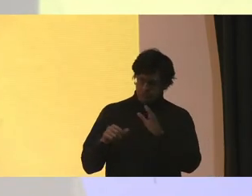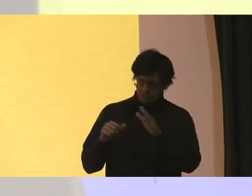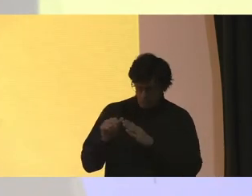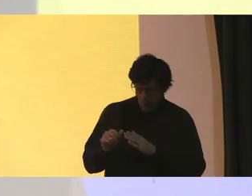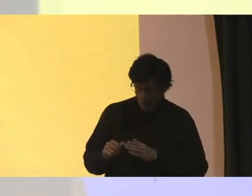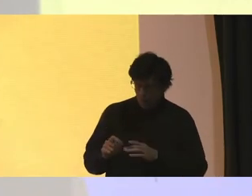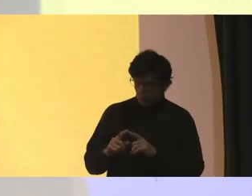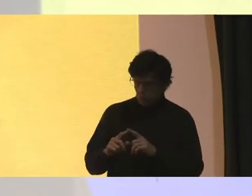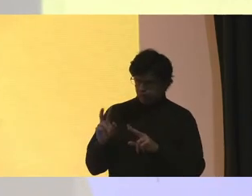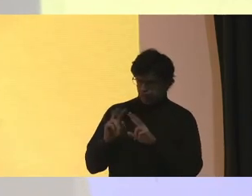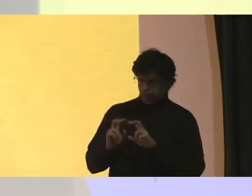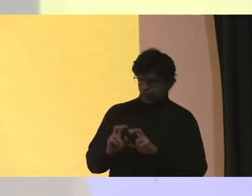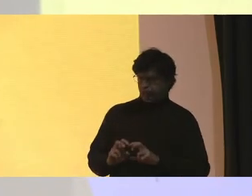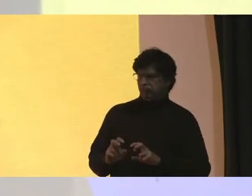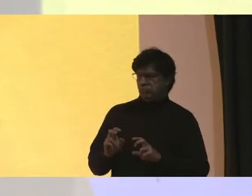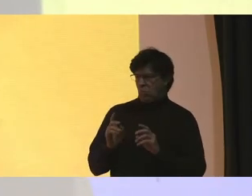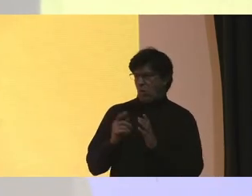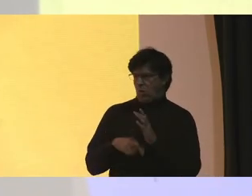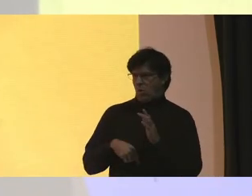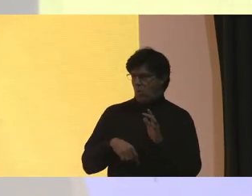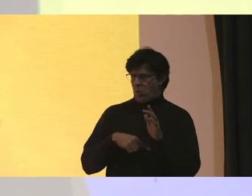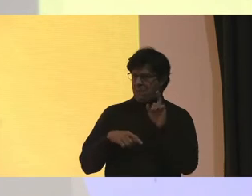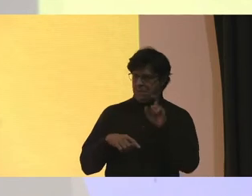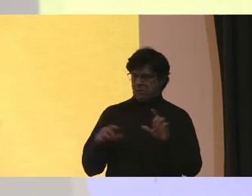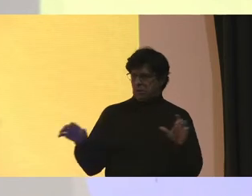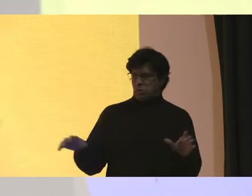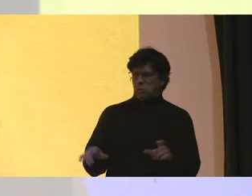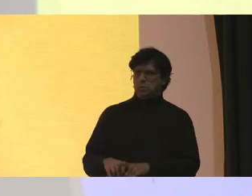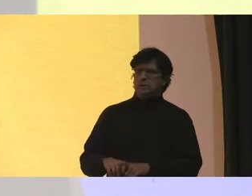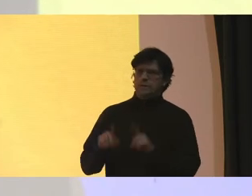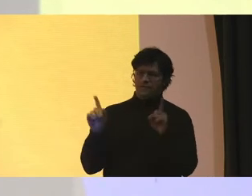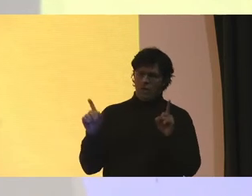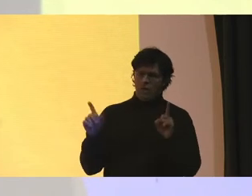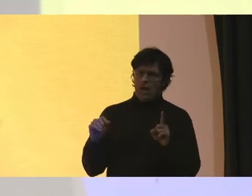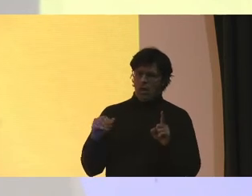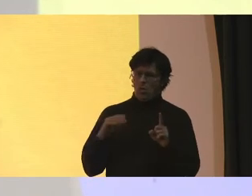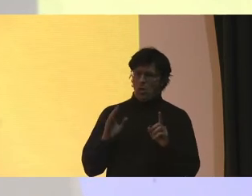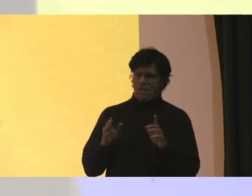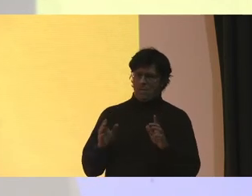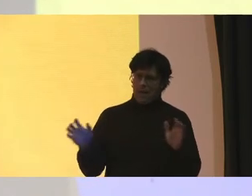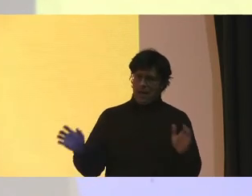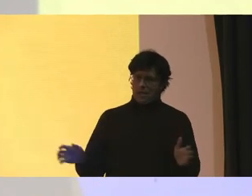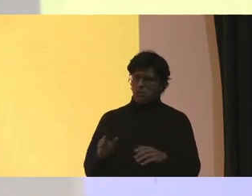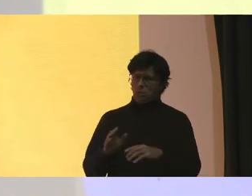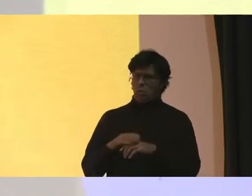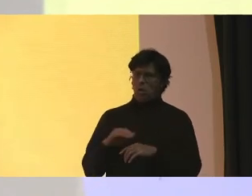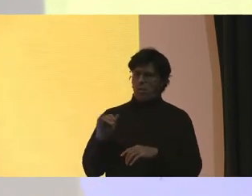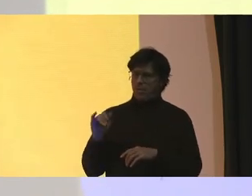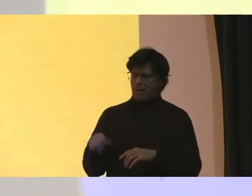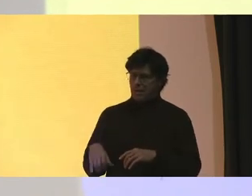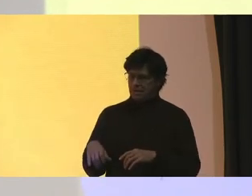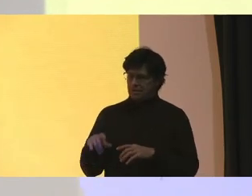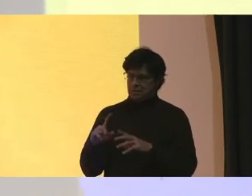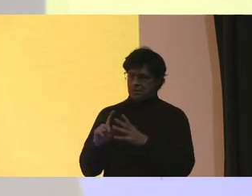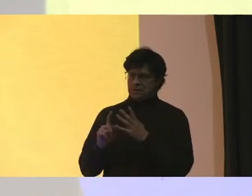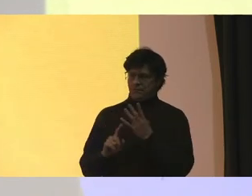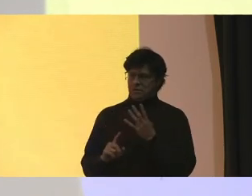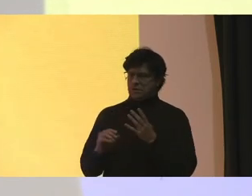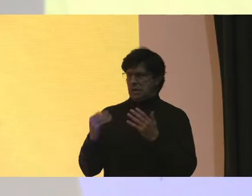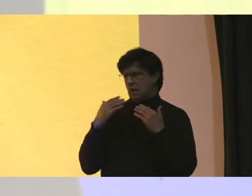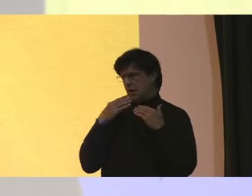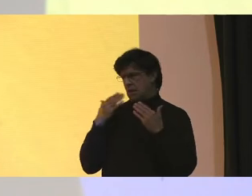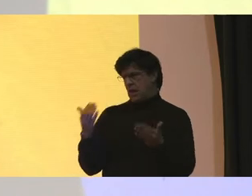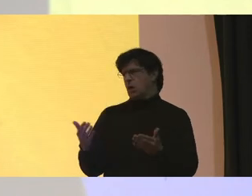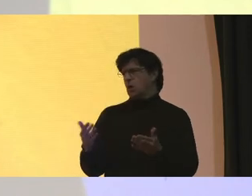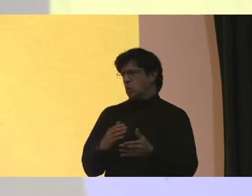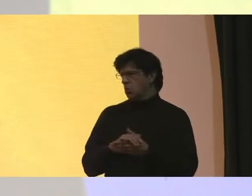To take a close look at what we need to do differently And we'll be executing on what those differences are But again, thank you for